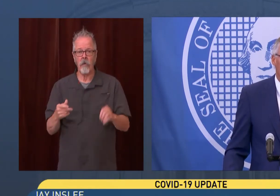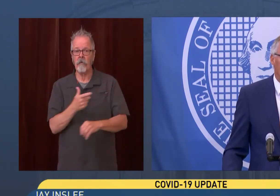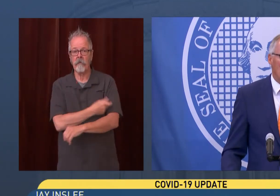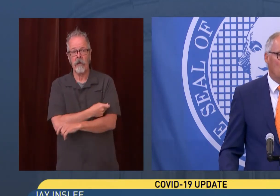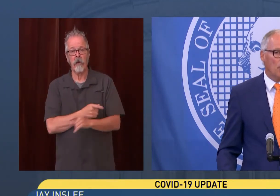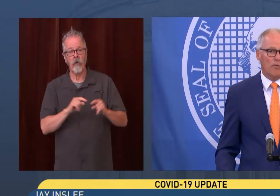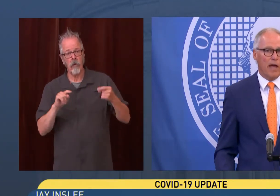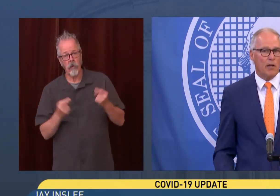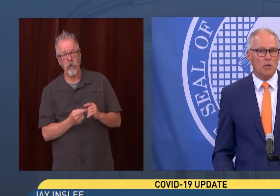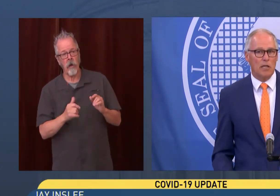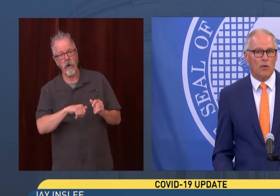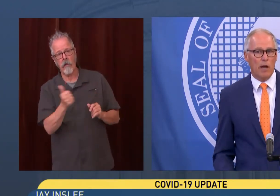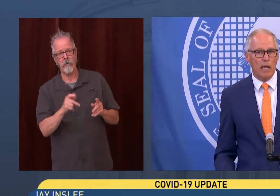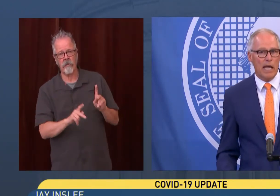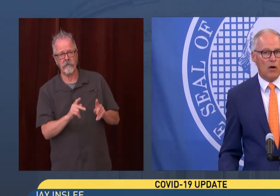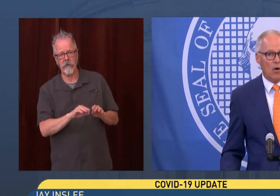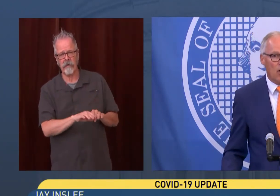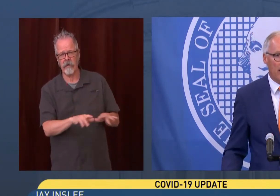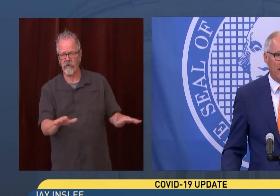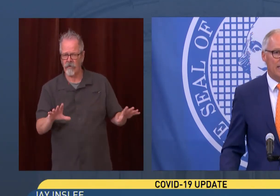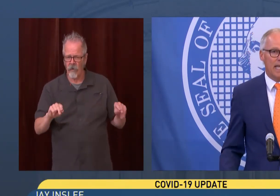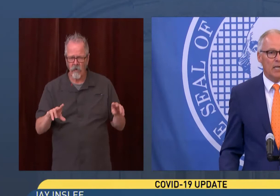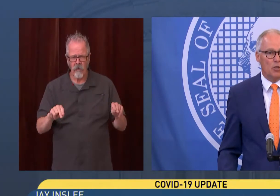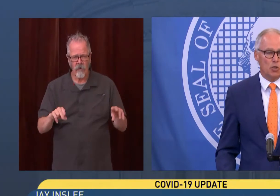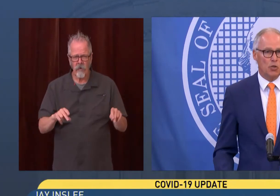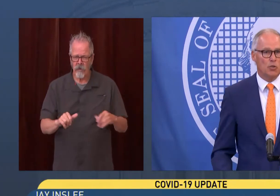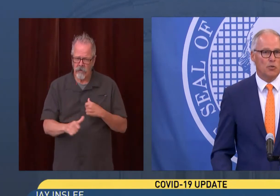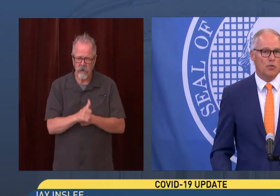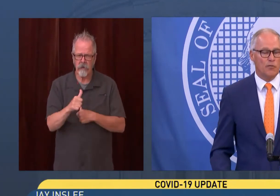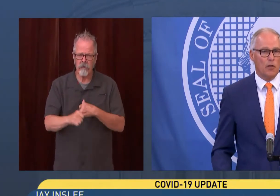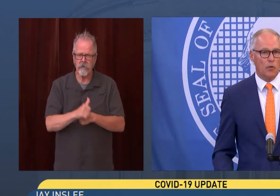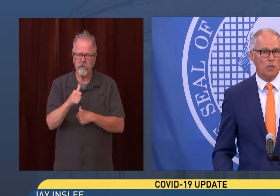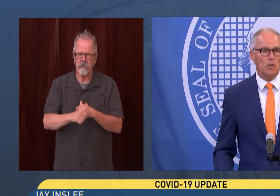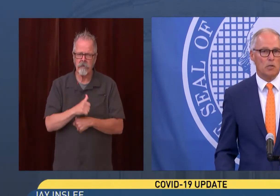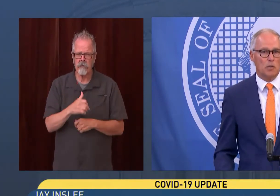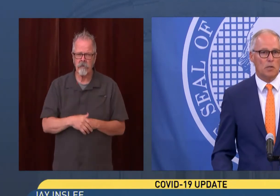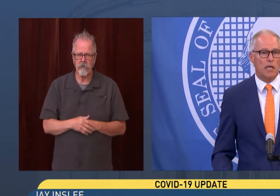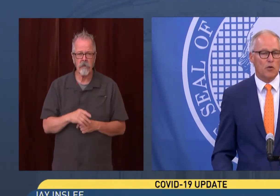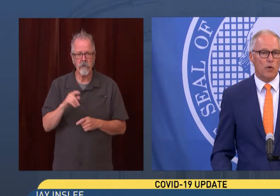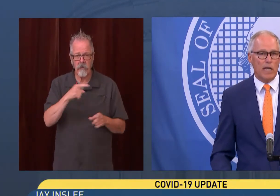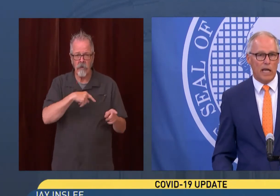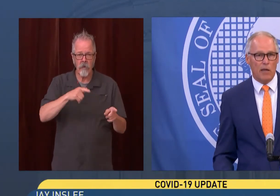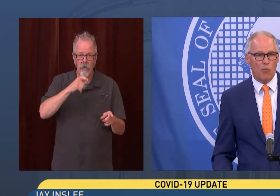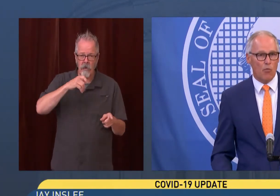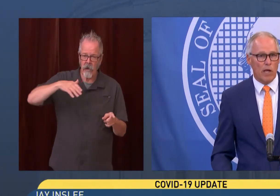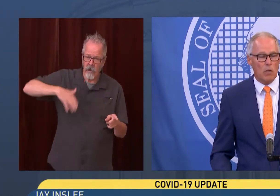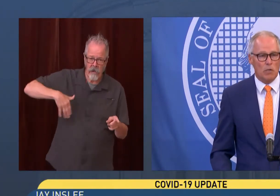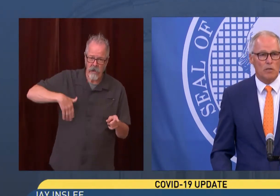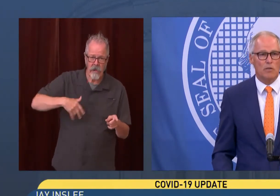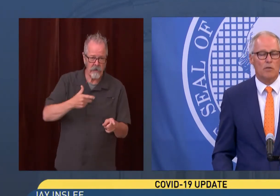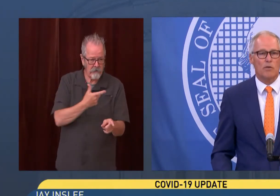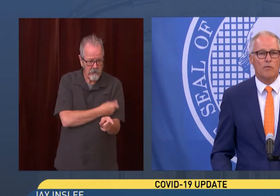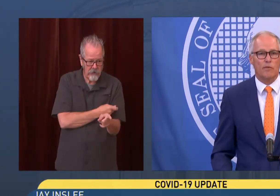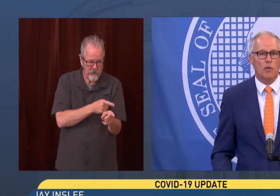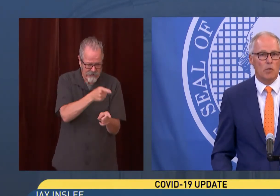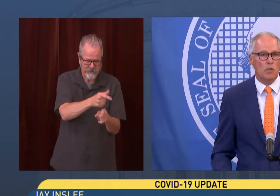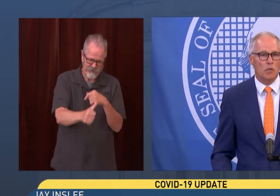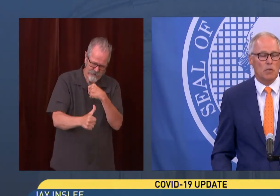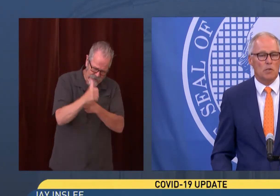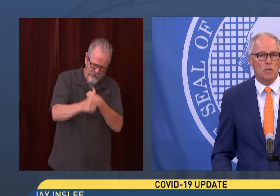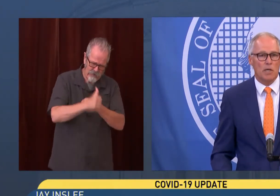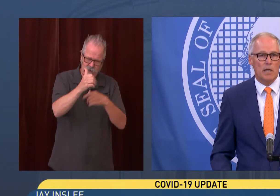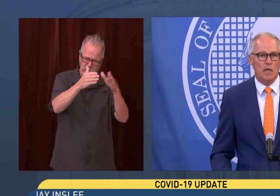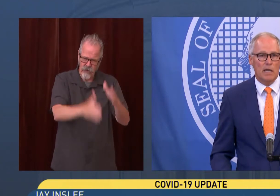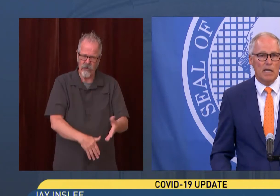Look, people who are unvaccinated right now are a danger to their fellow citizens. They create a risk to their fellow